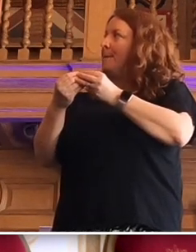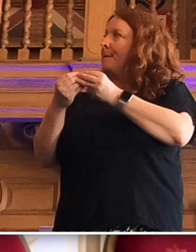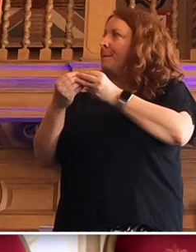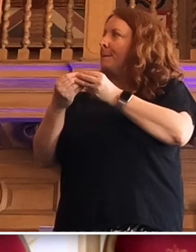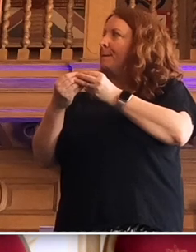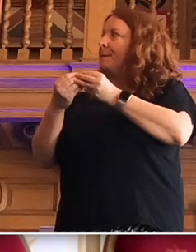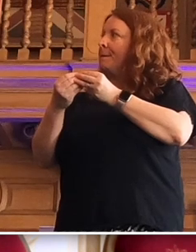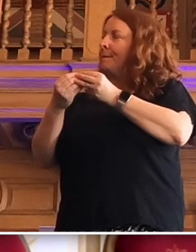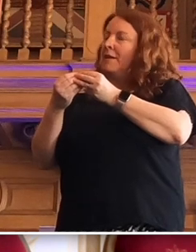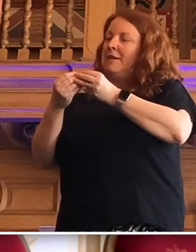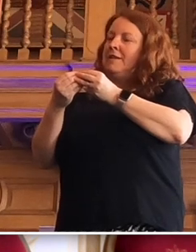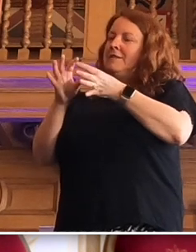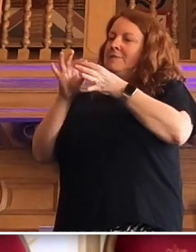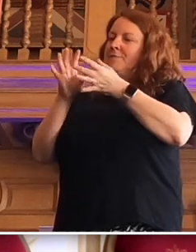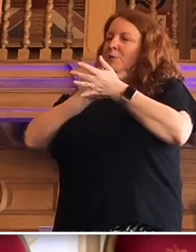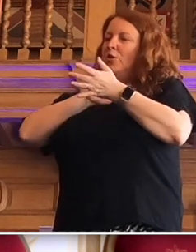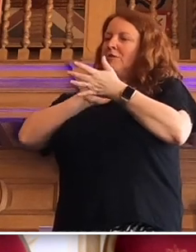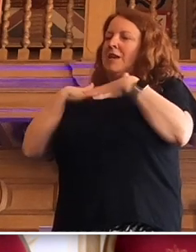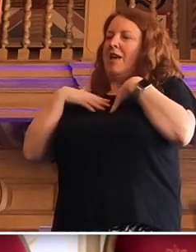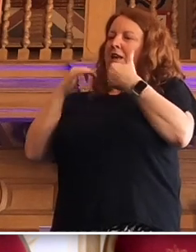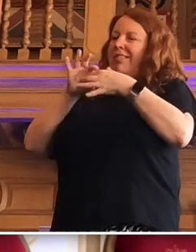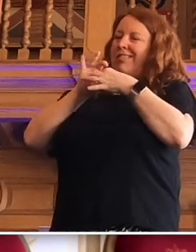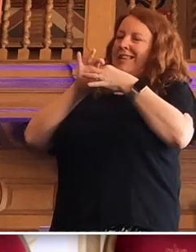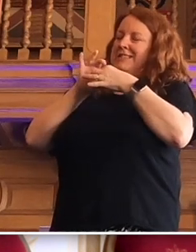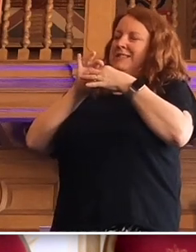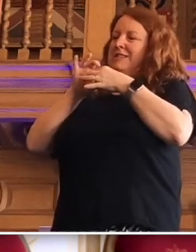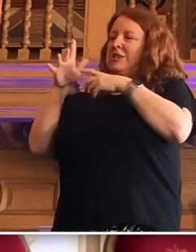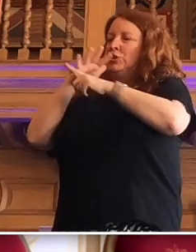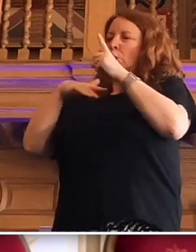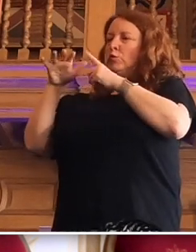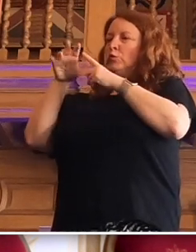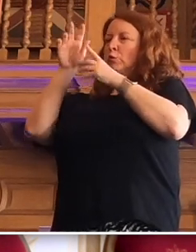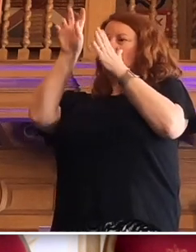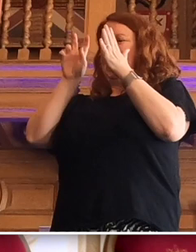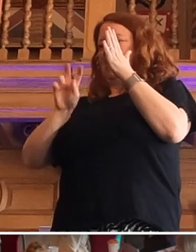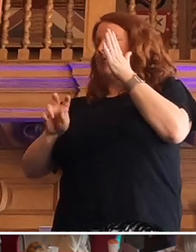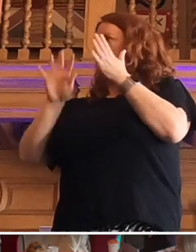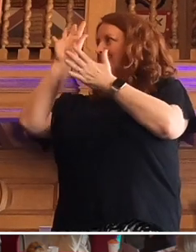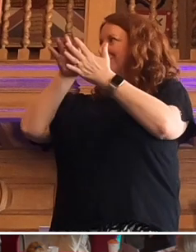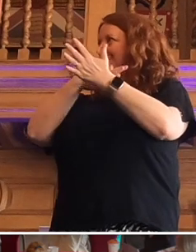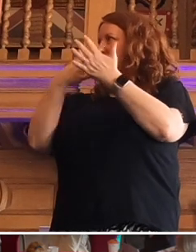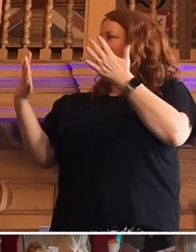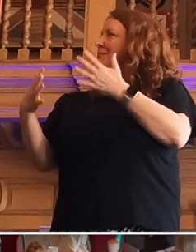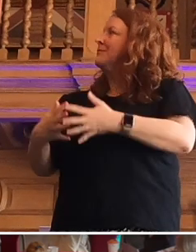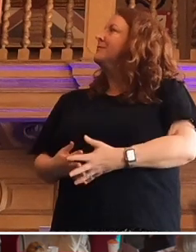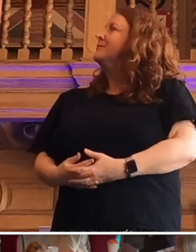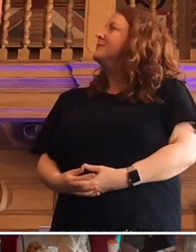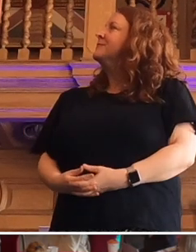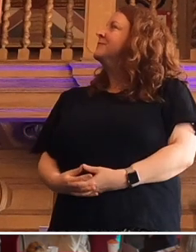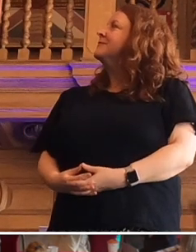the social gradient, the more deprived the area, the worse the health, of